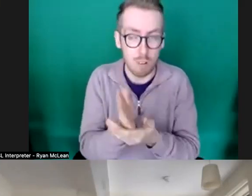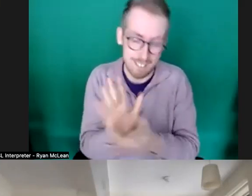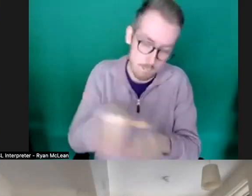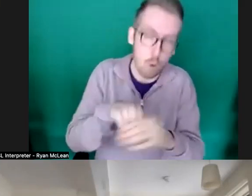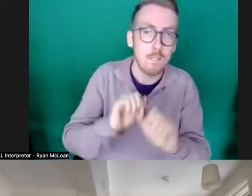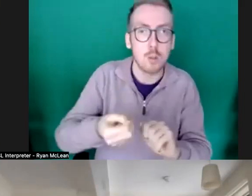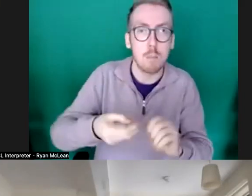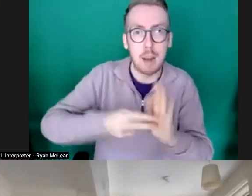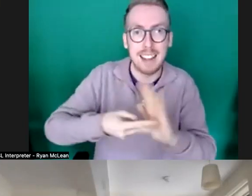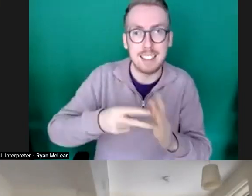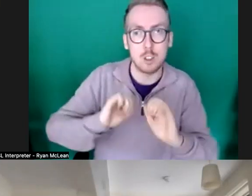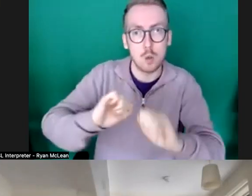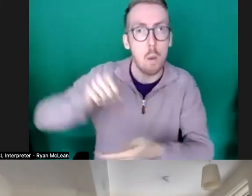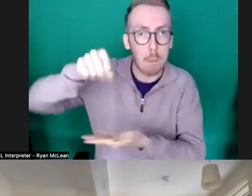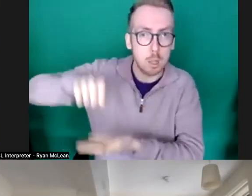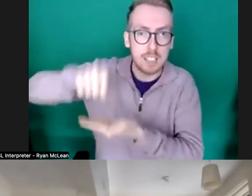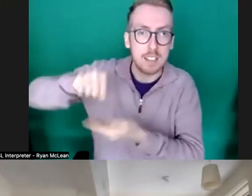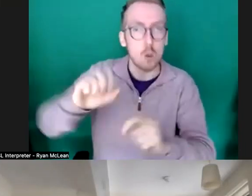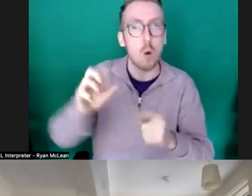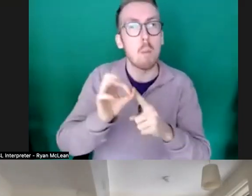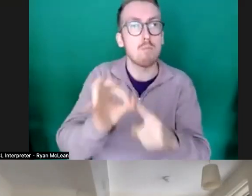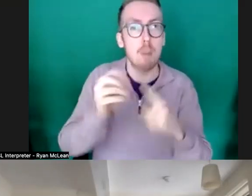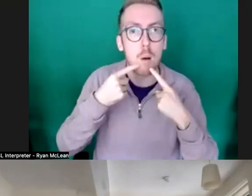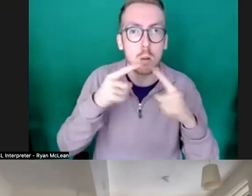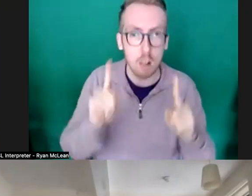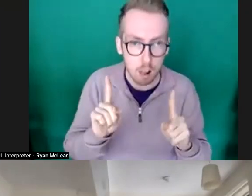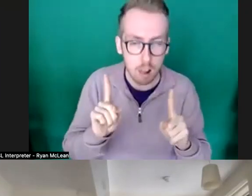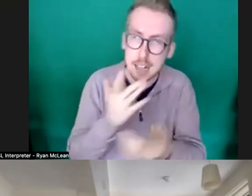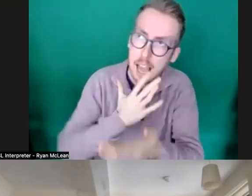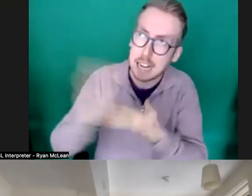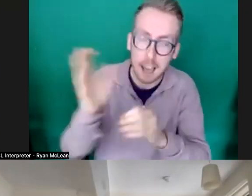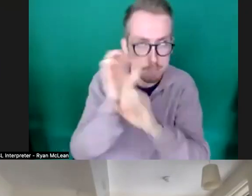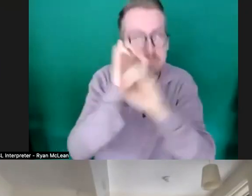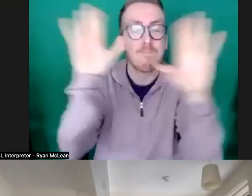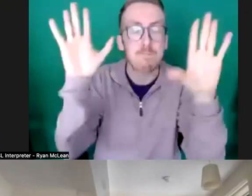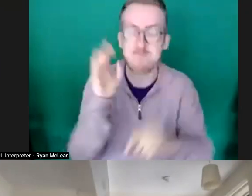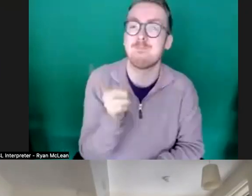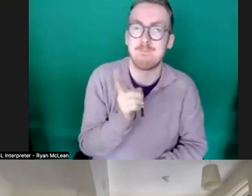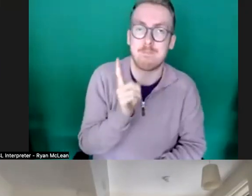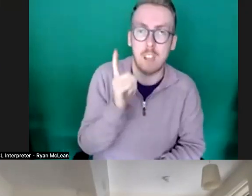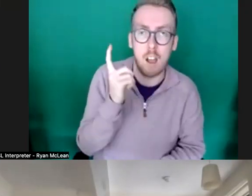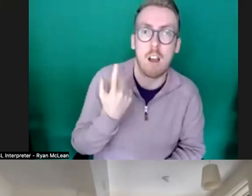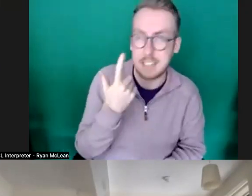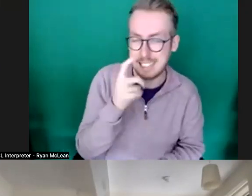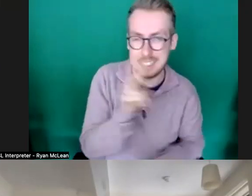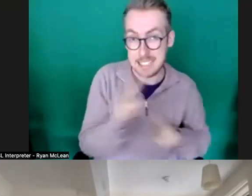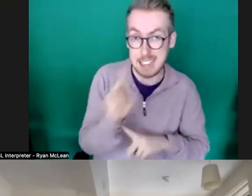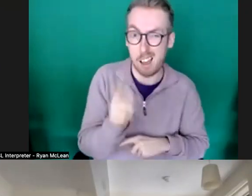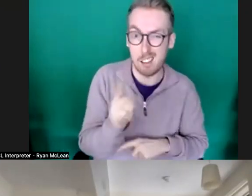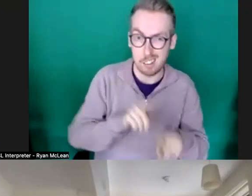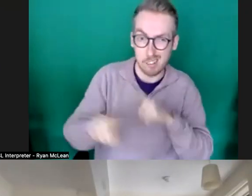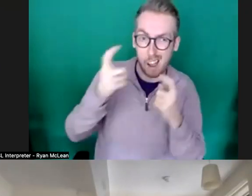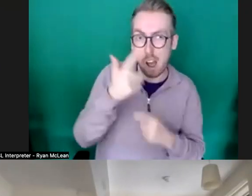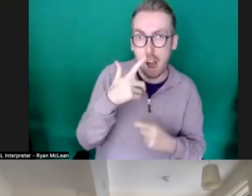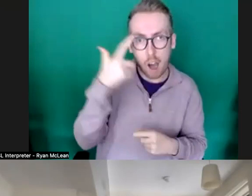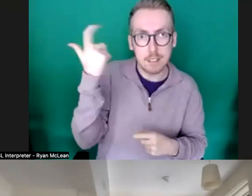um for what you're proposing um and give us a sort of clear indication of that so that we're able to see that and kind of understand that when it